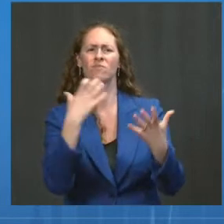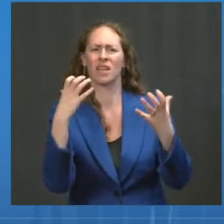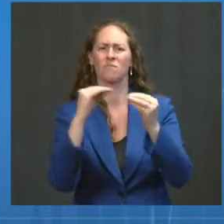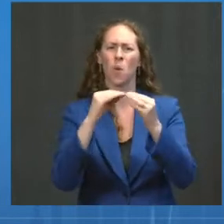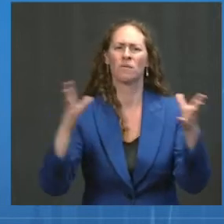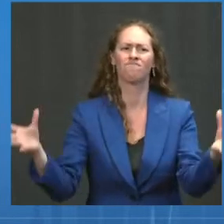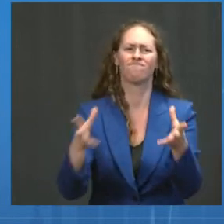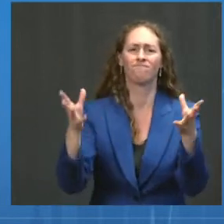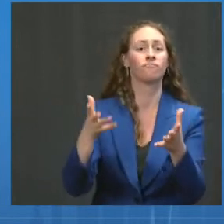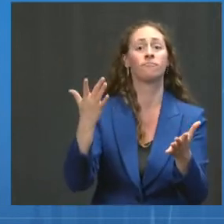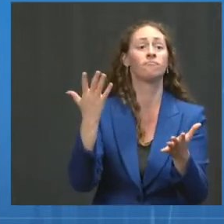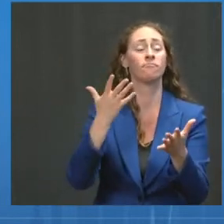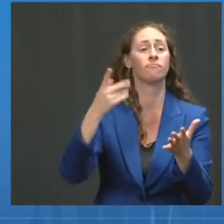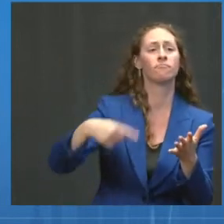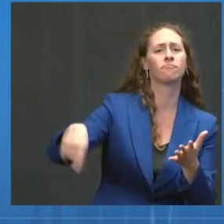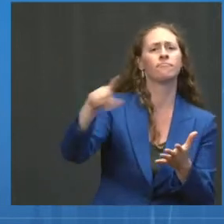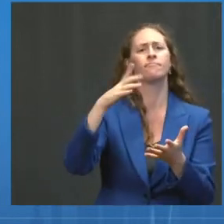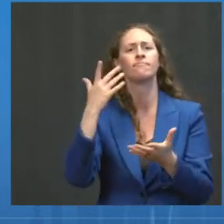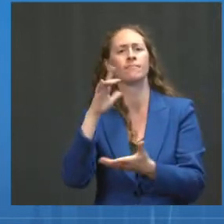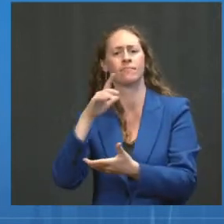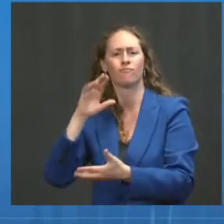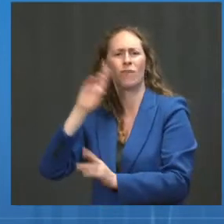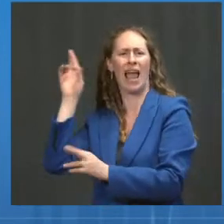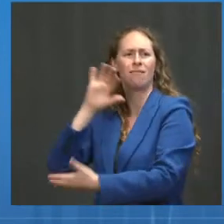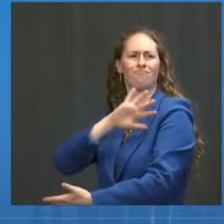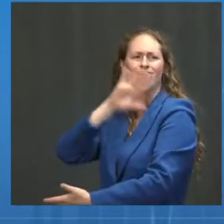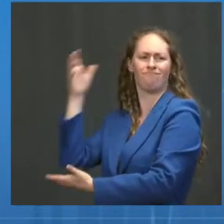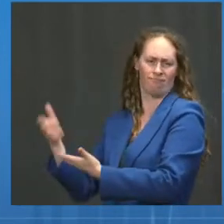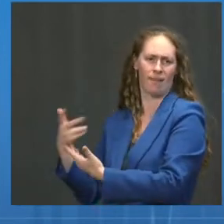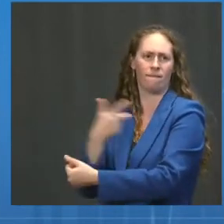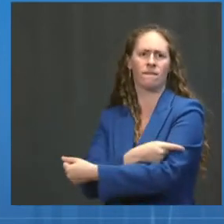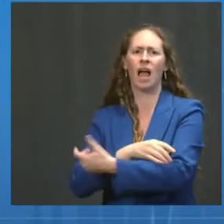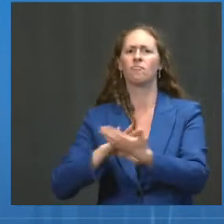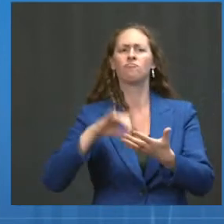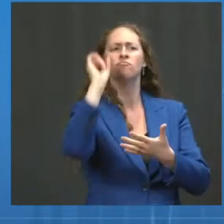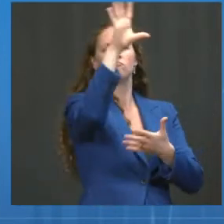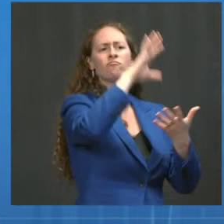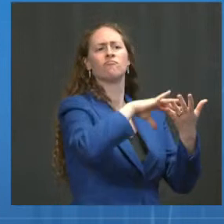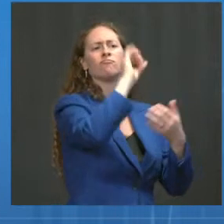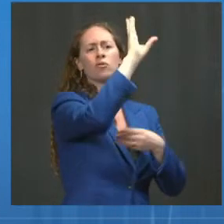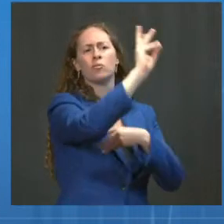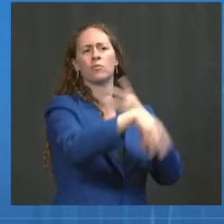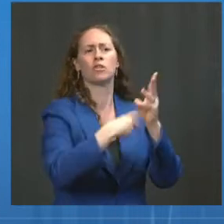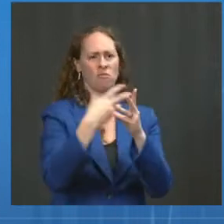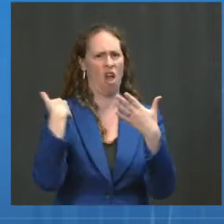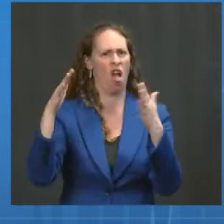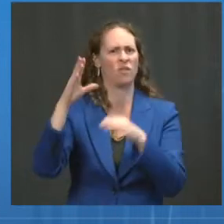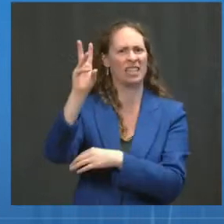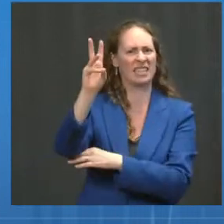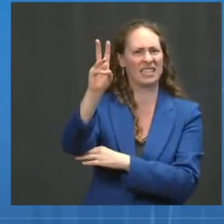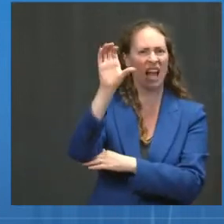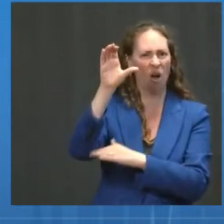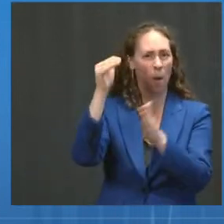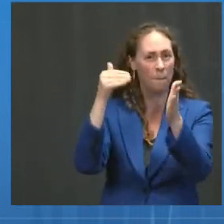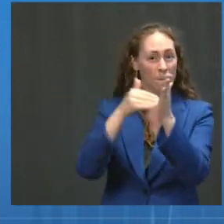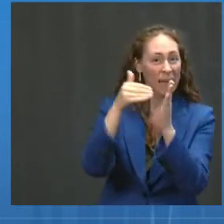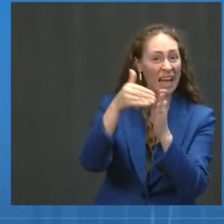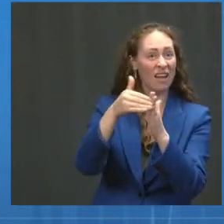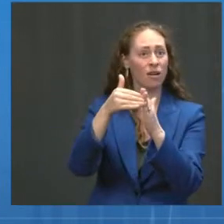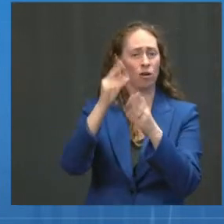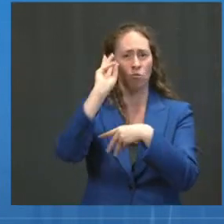building on the over 600 million doses we have already committed to donate globally. We understand well